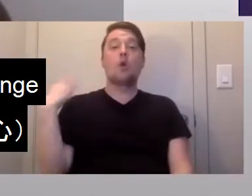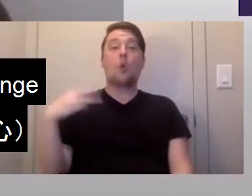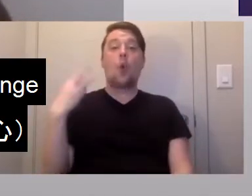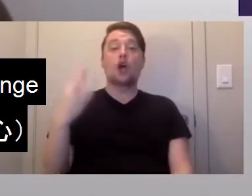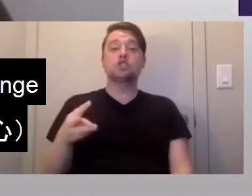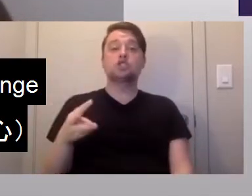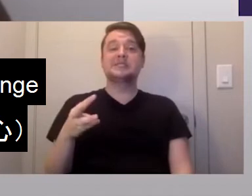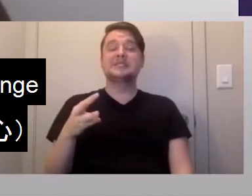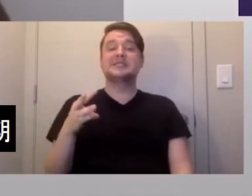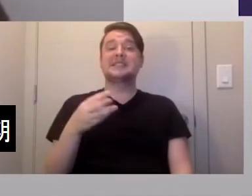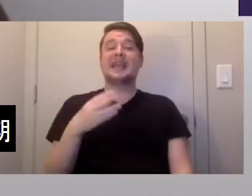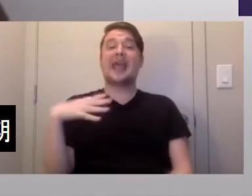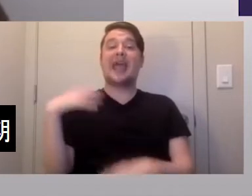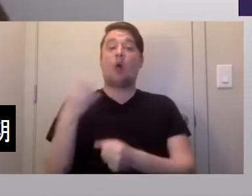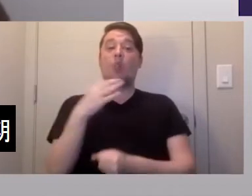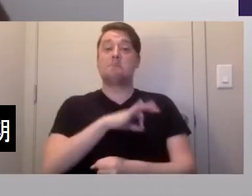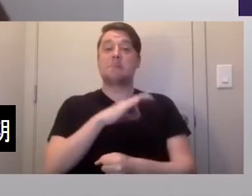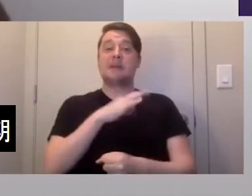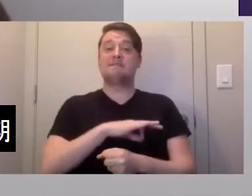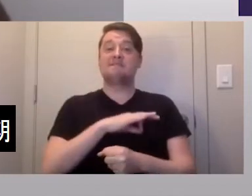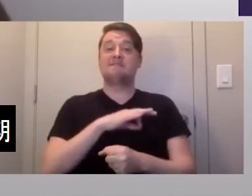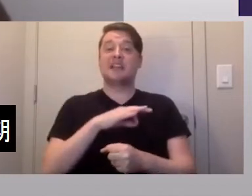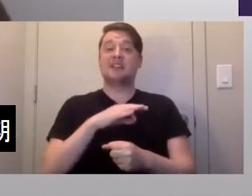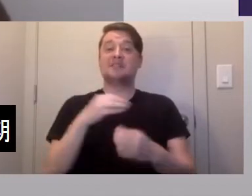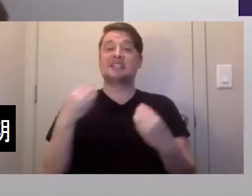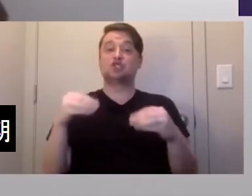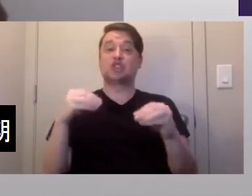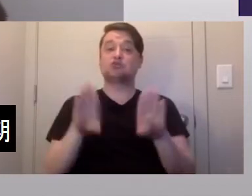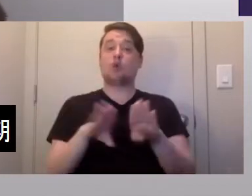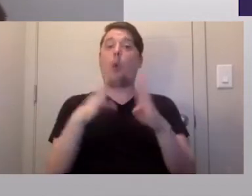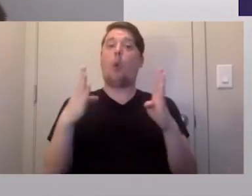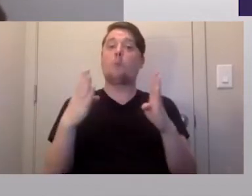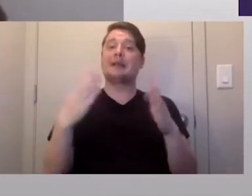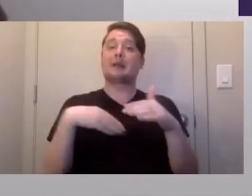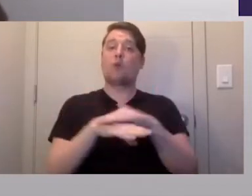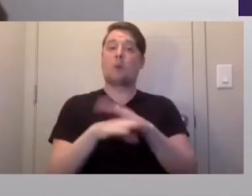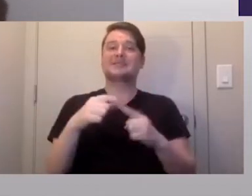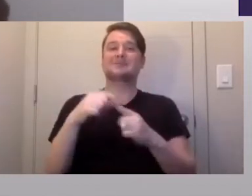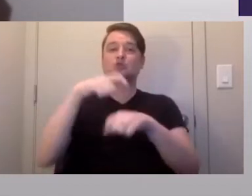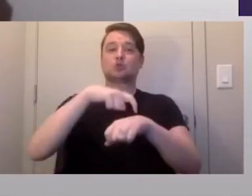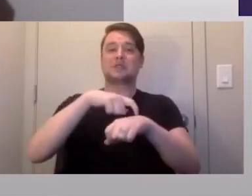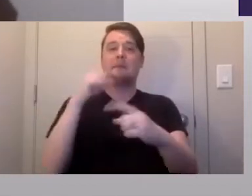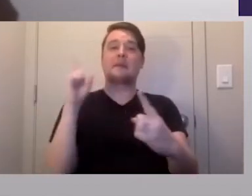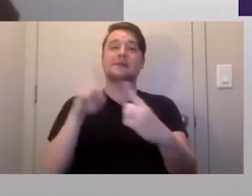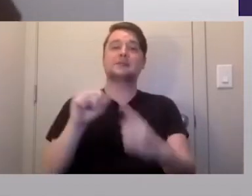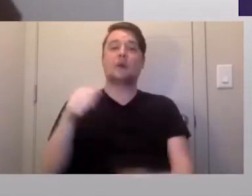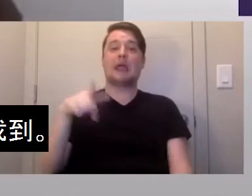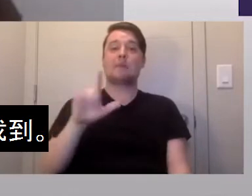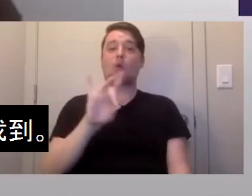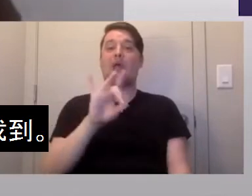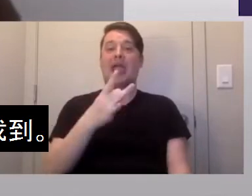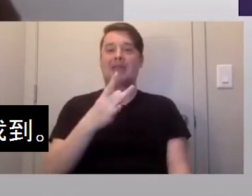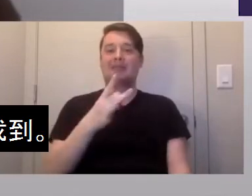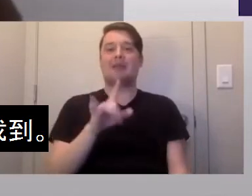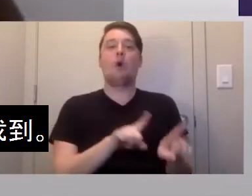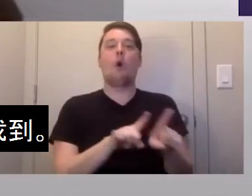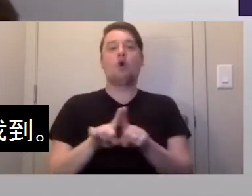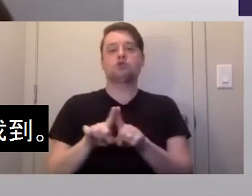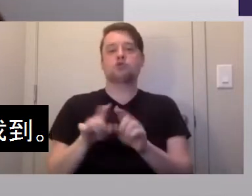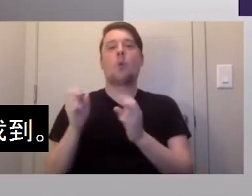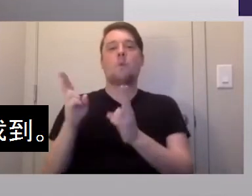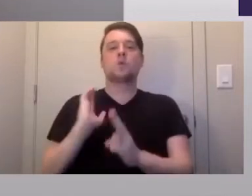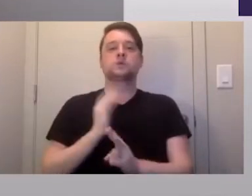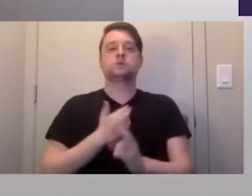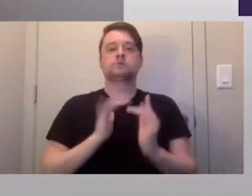Exchange is offering a special open enrollment period until April 8th, and that information is also available on our website.